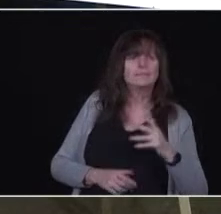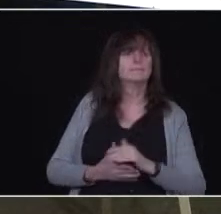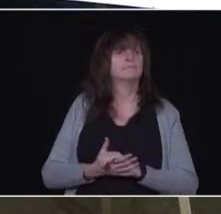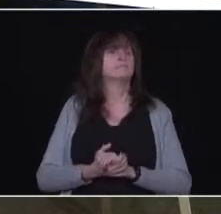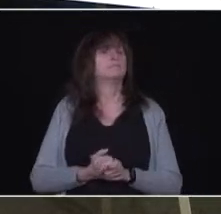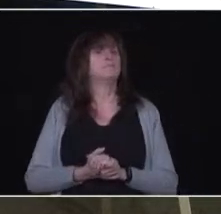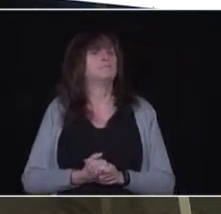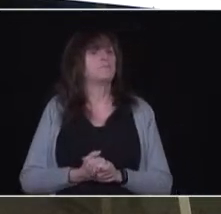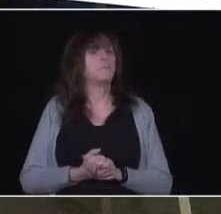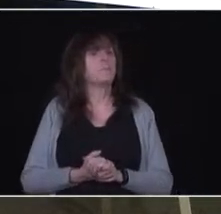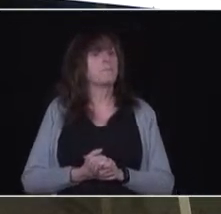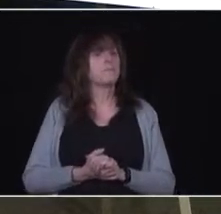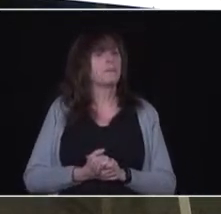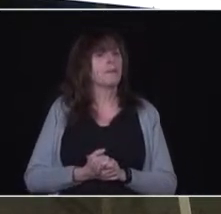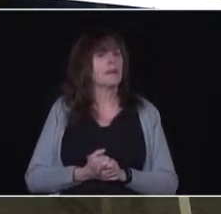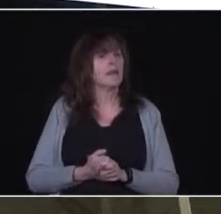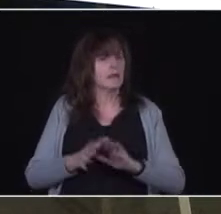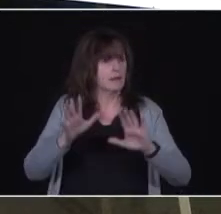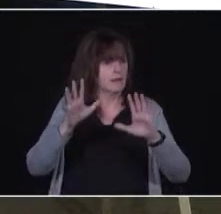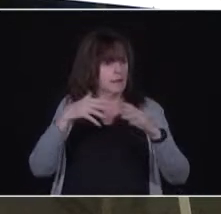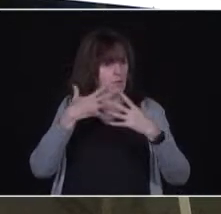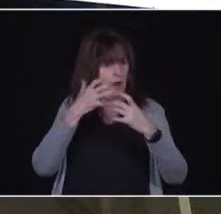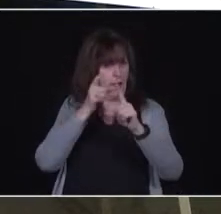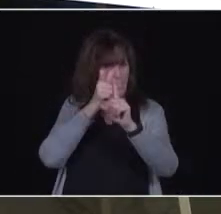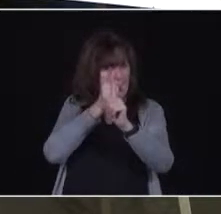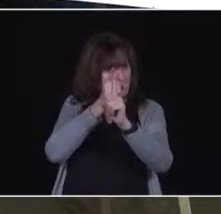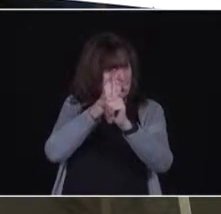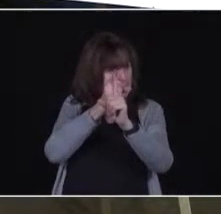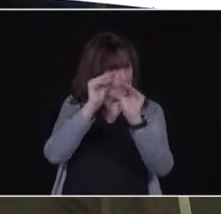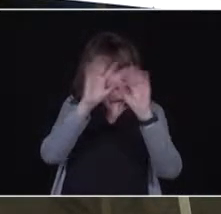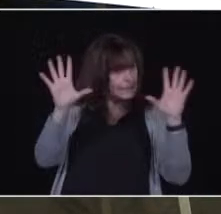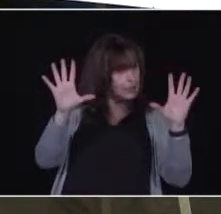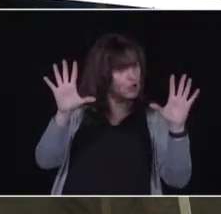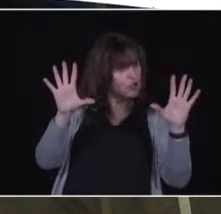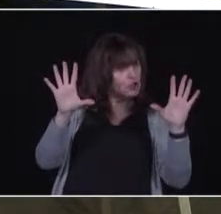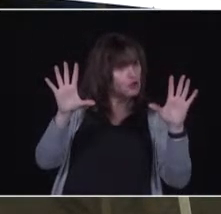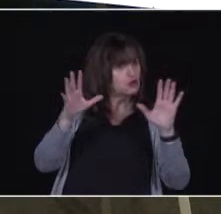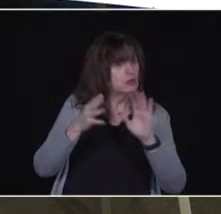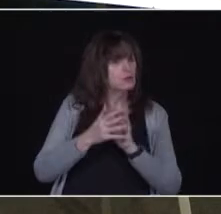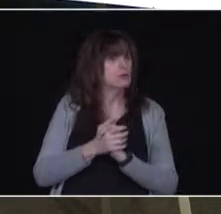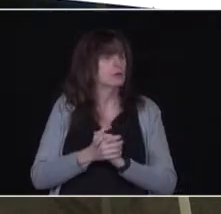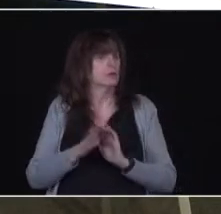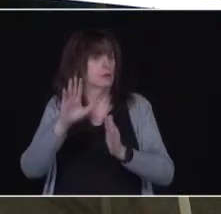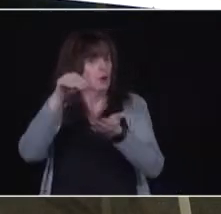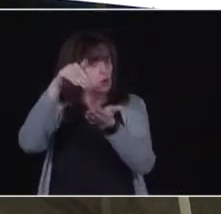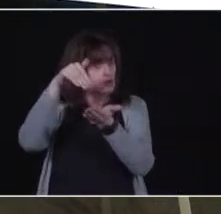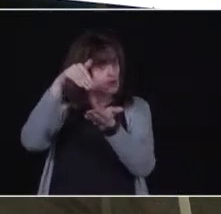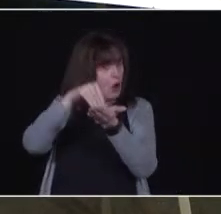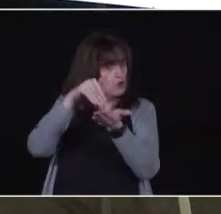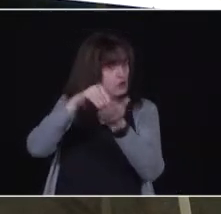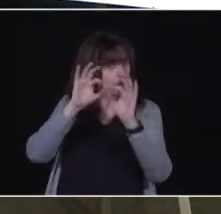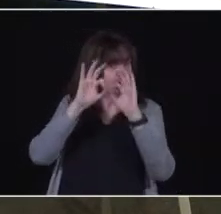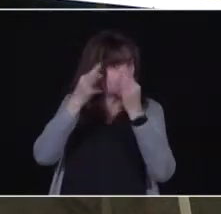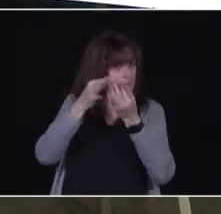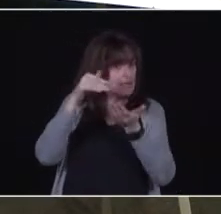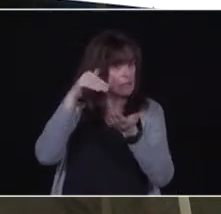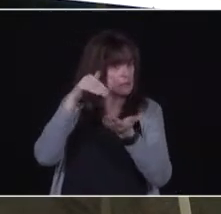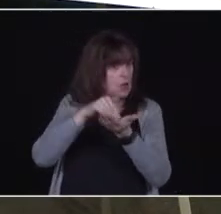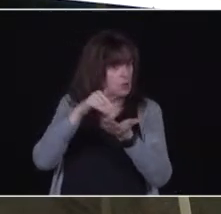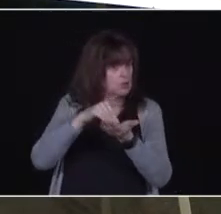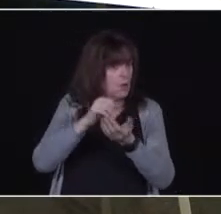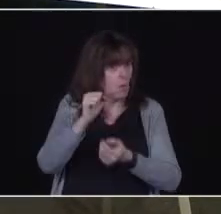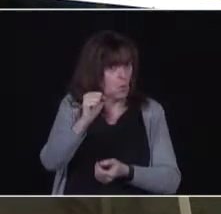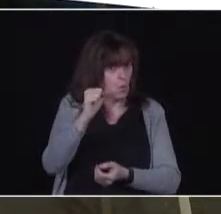crystal clarity, doctors, family doctors will not be delivering shots.